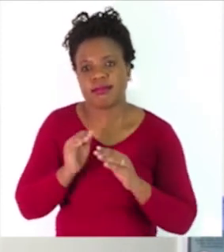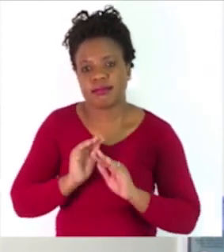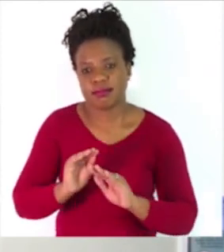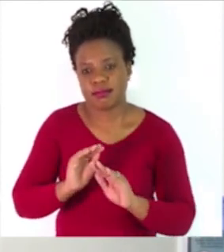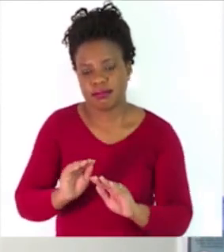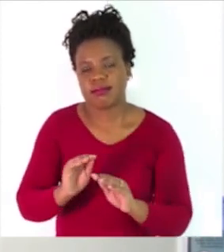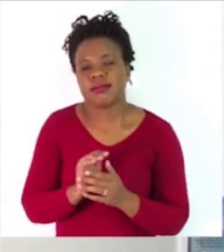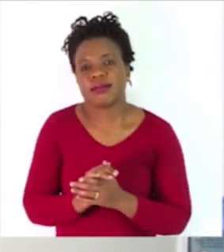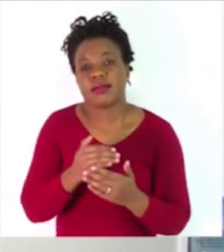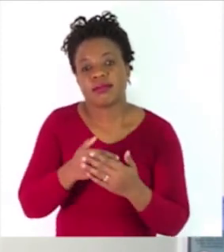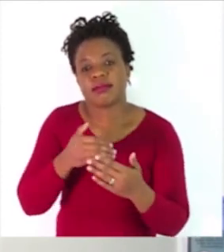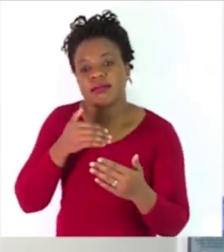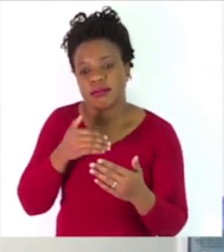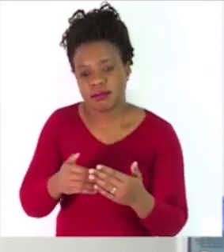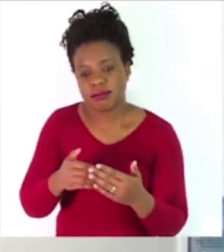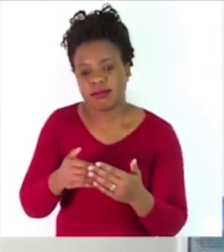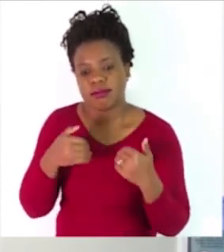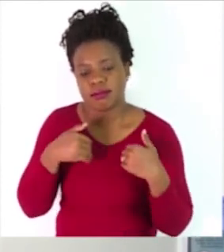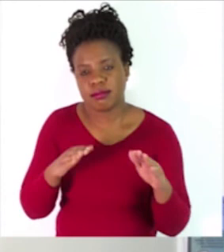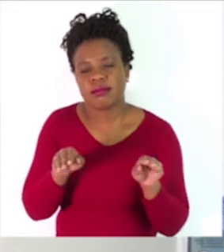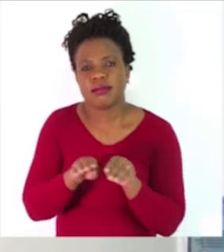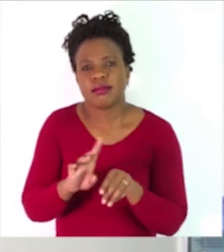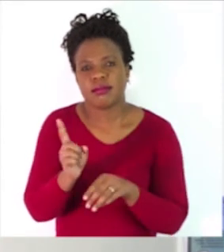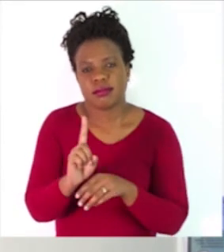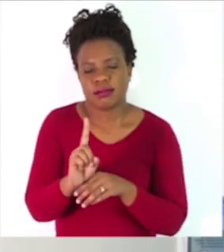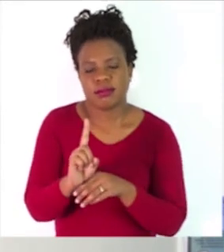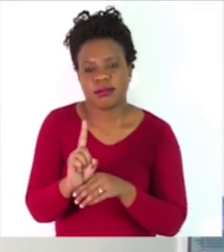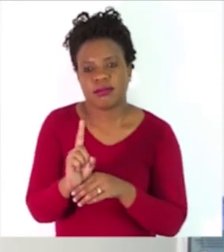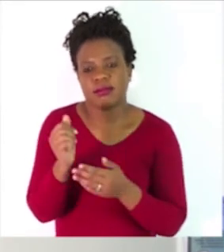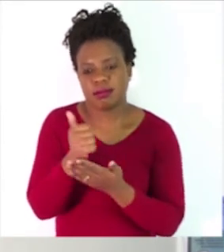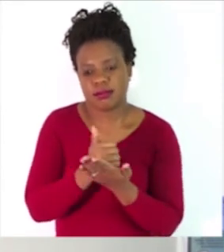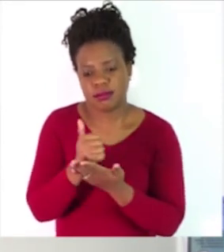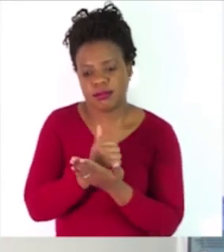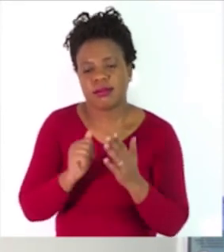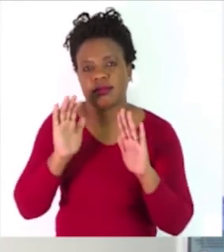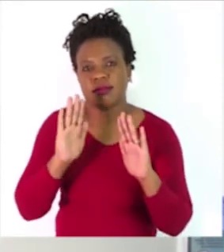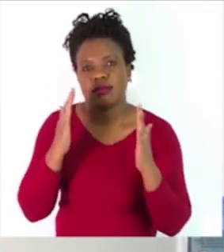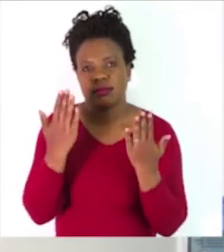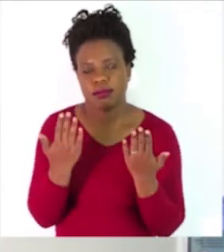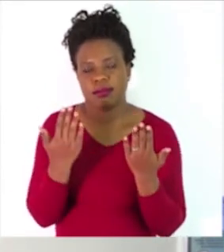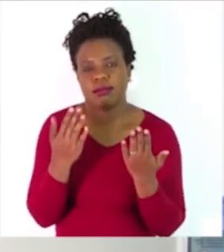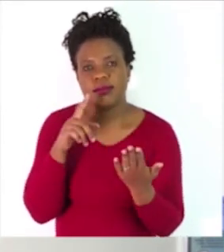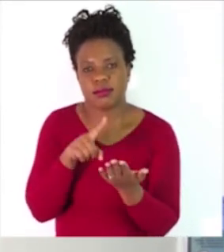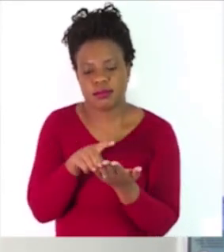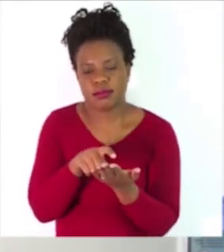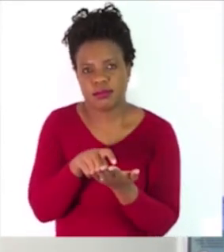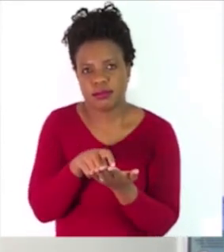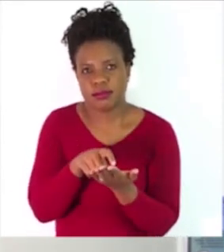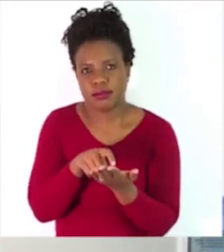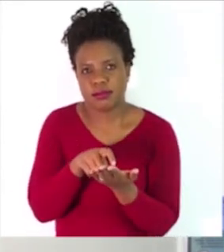But before we do that, boys and girls, let us always remember to sanitize our hands.